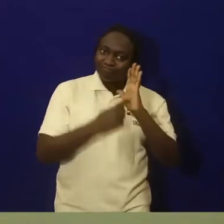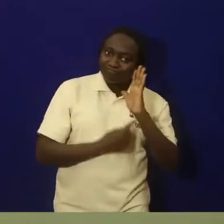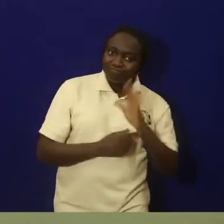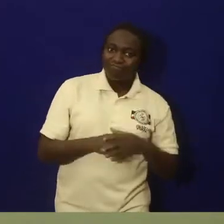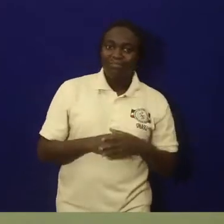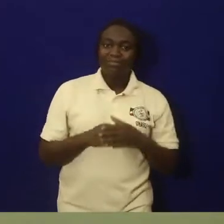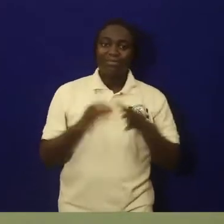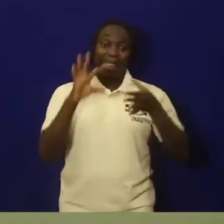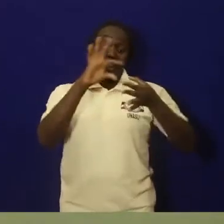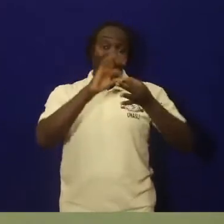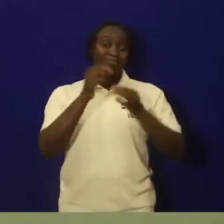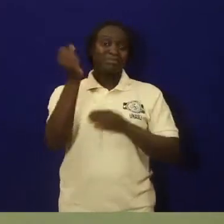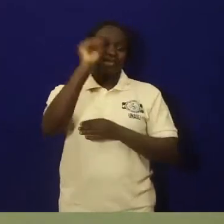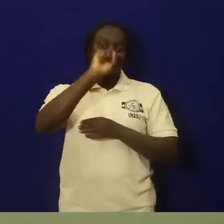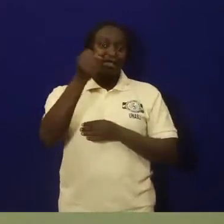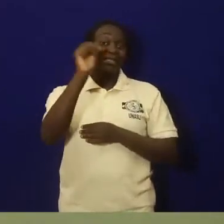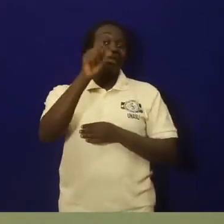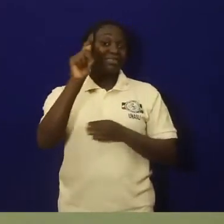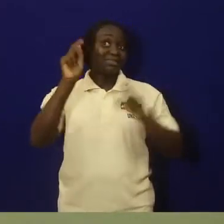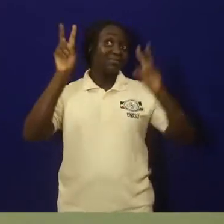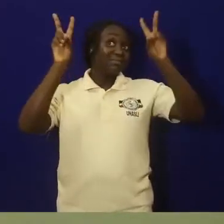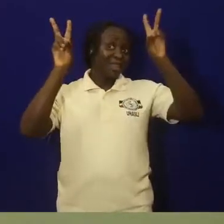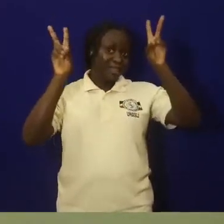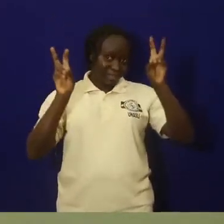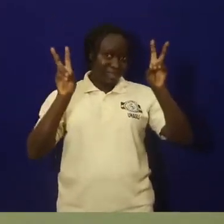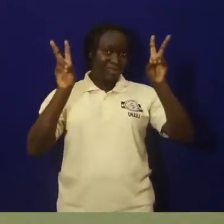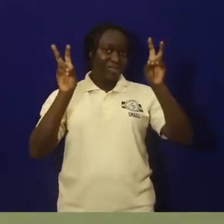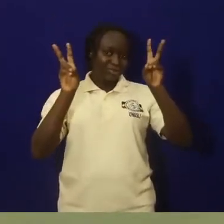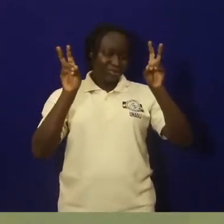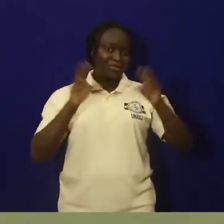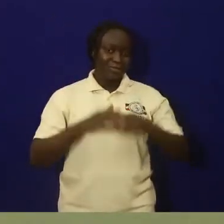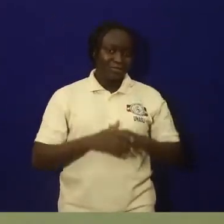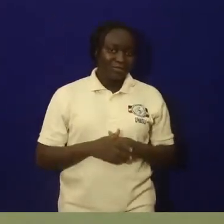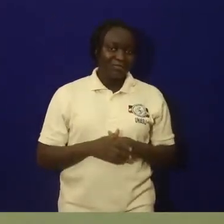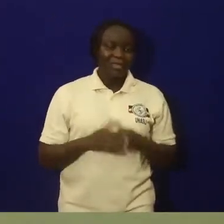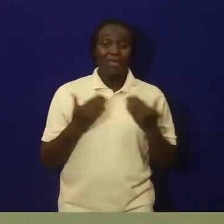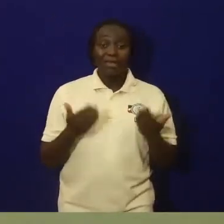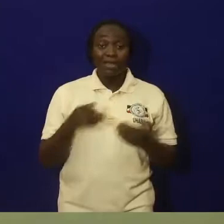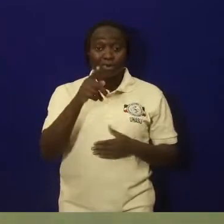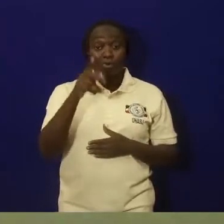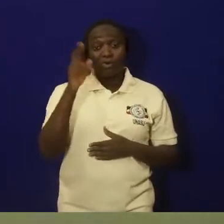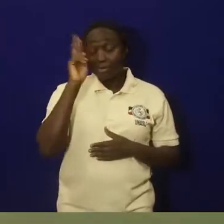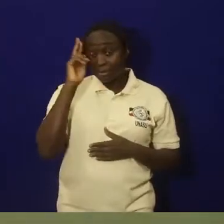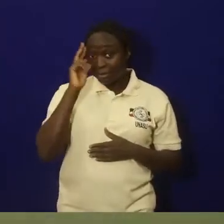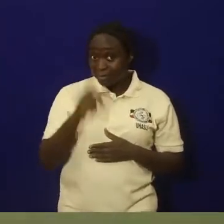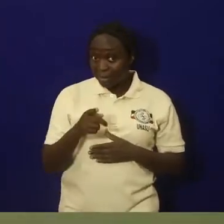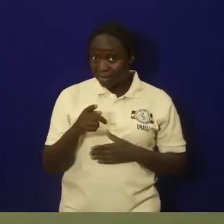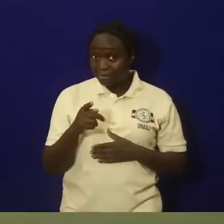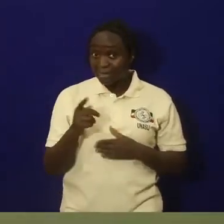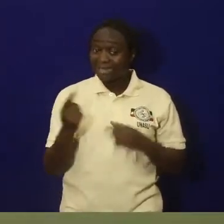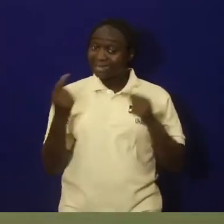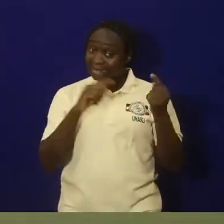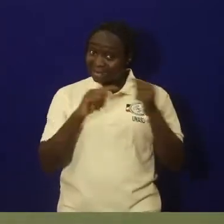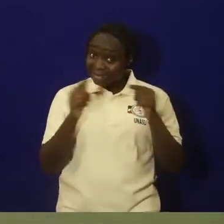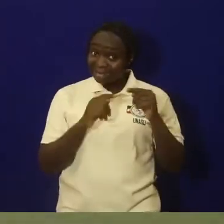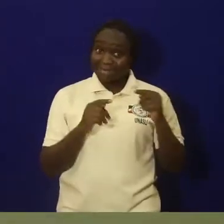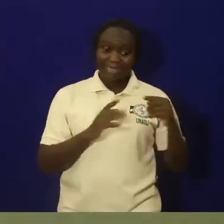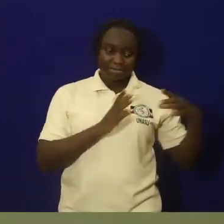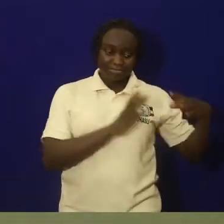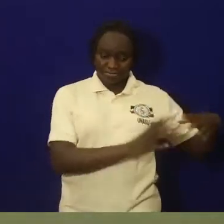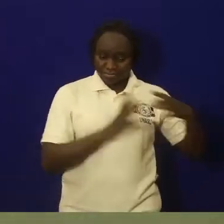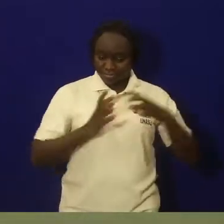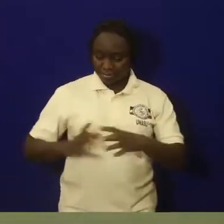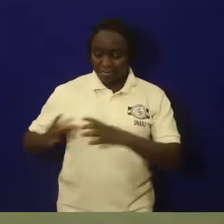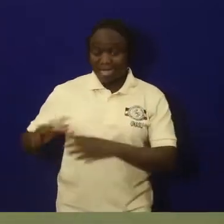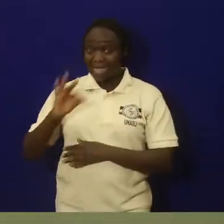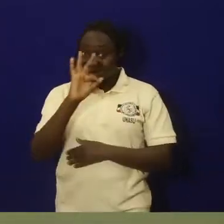our social studies lesson. And in this lesson, remember, we have discussed three